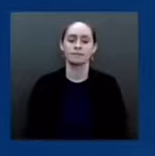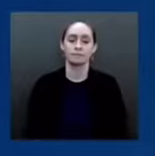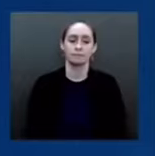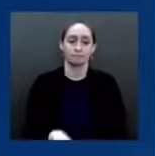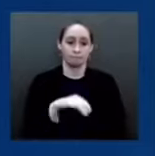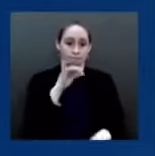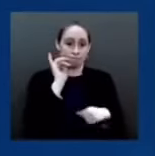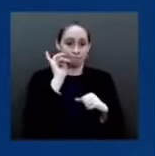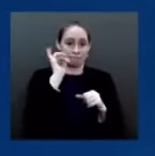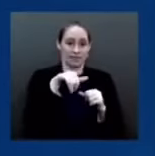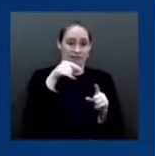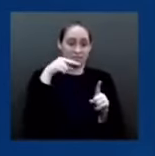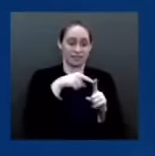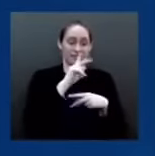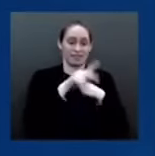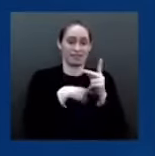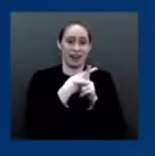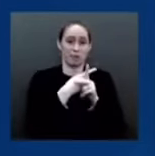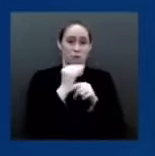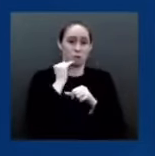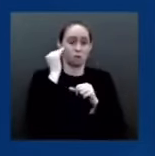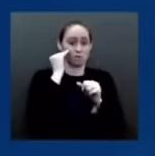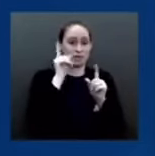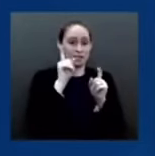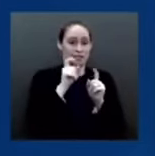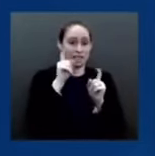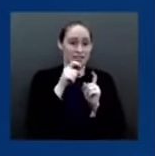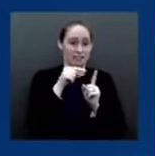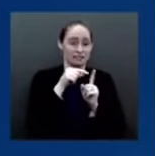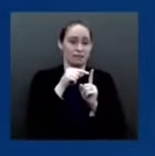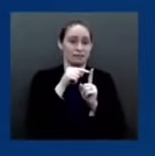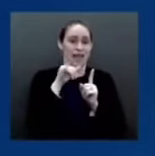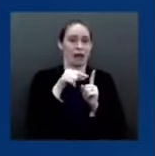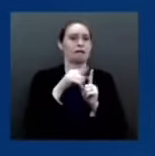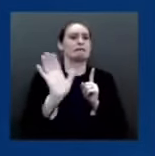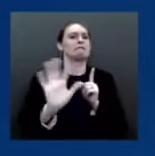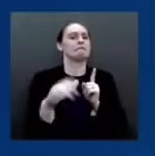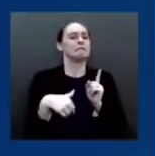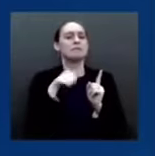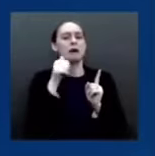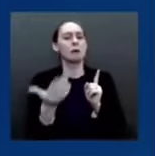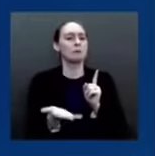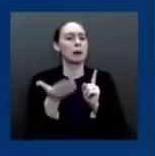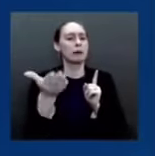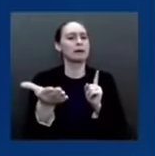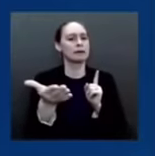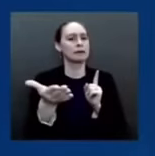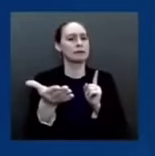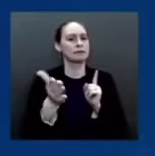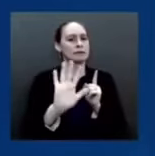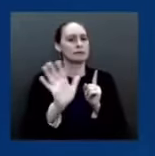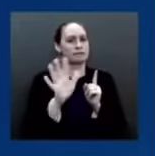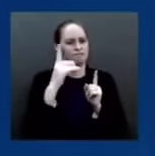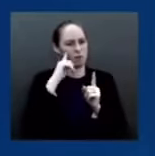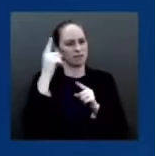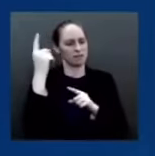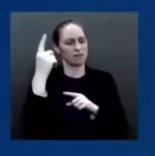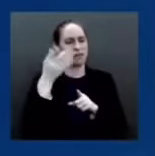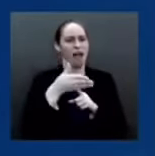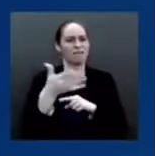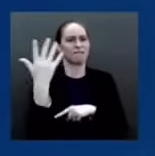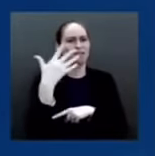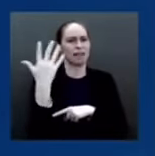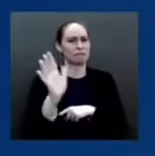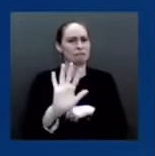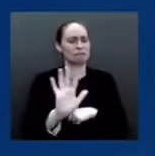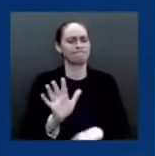Dr. Fauci, New Year's Eve? Yes, thank you very much for that question. So similar to what I said